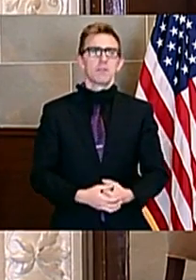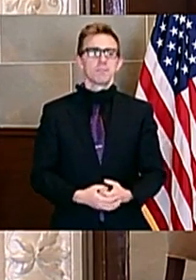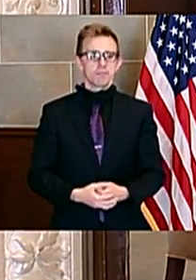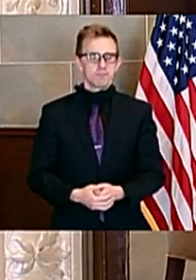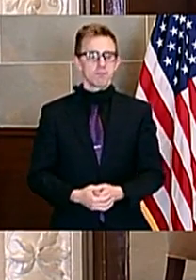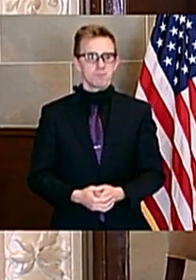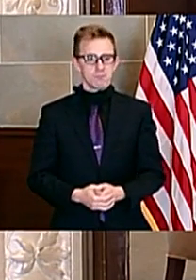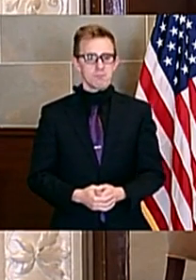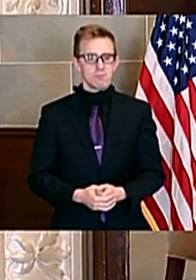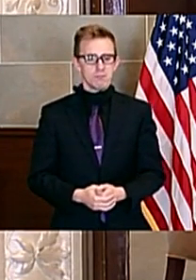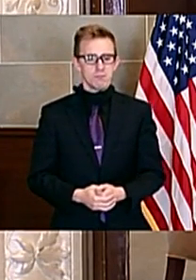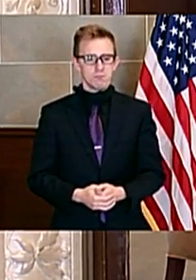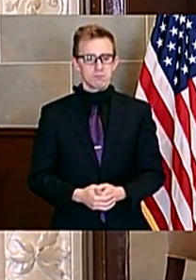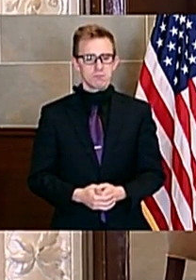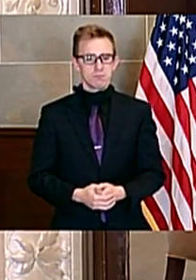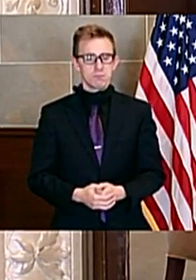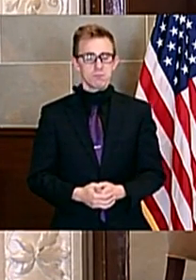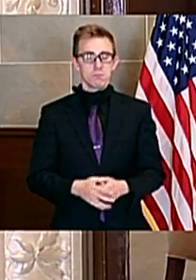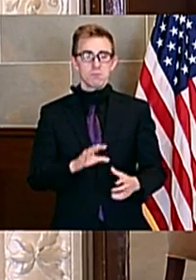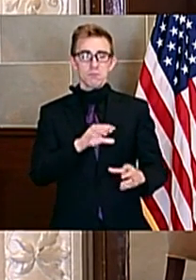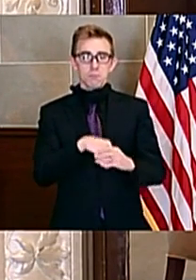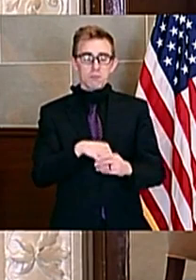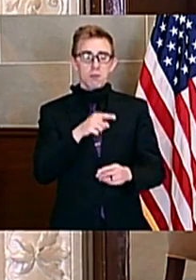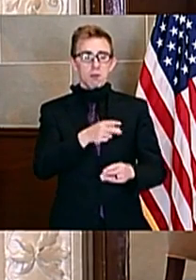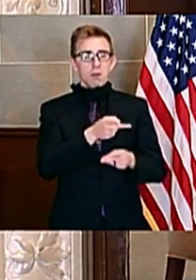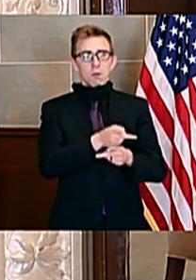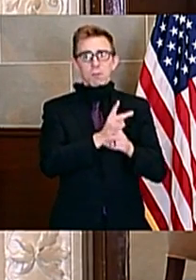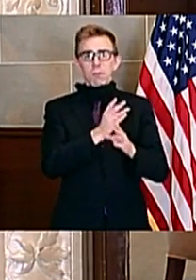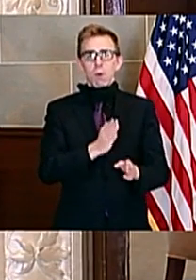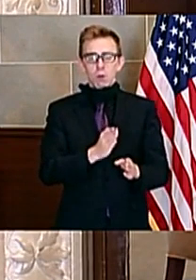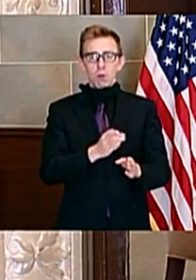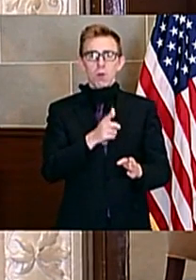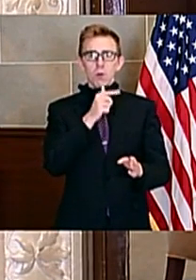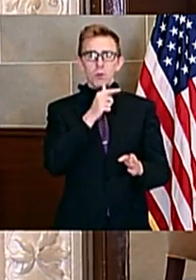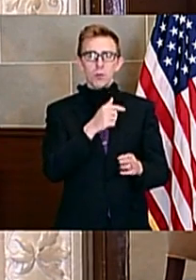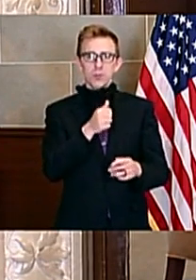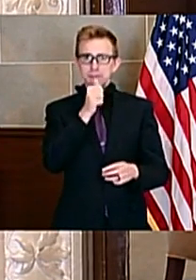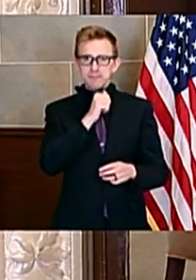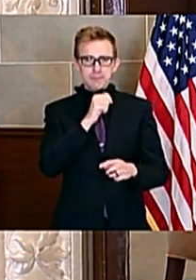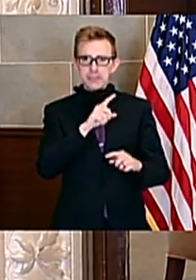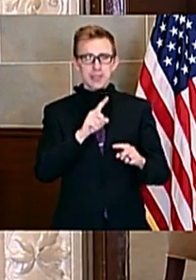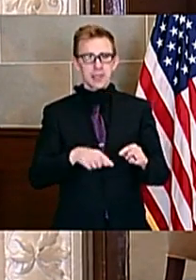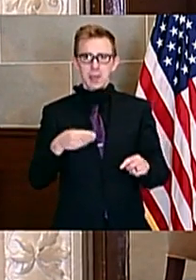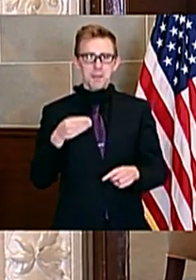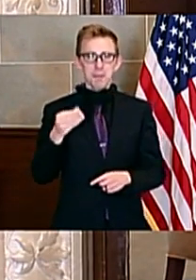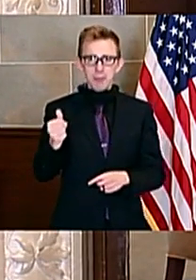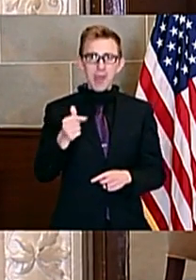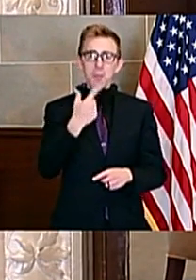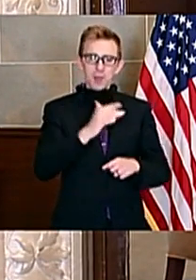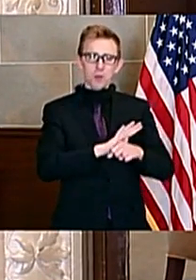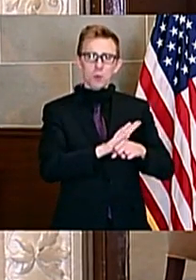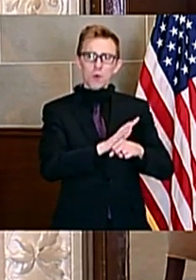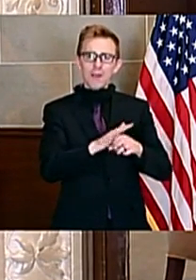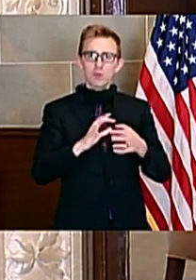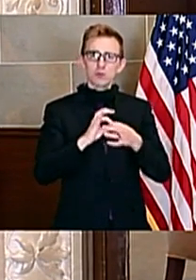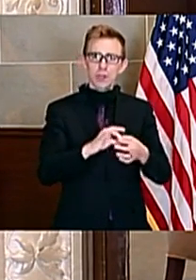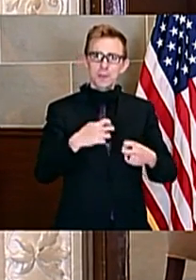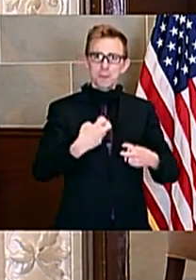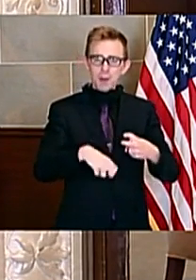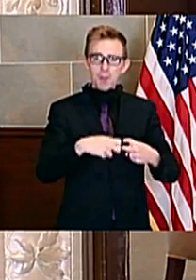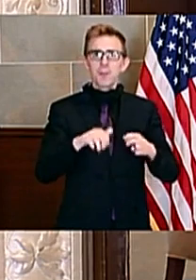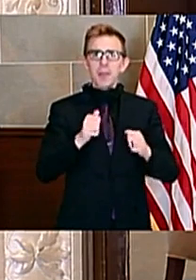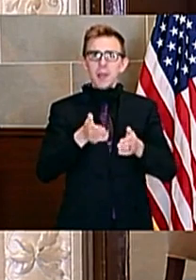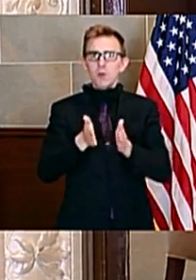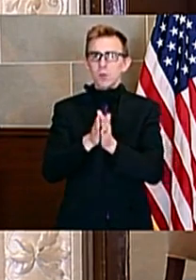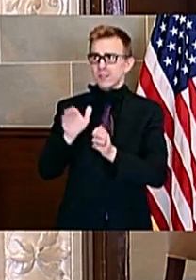On top of this, a borrower experienced a financial hardship due to COVID-19 may request an extension